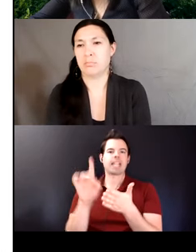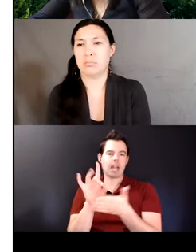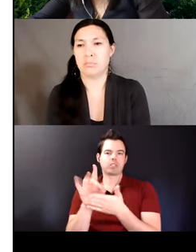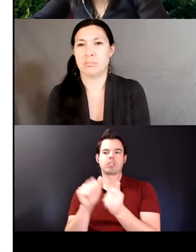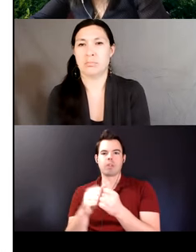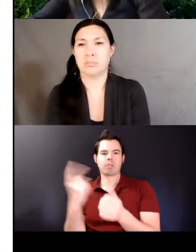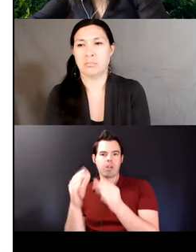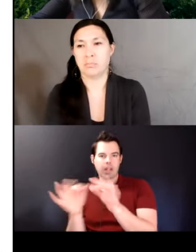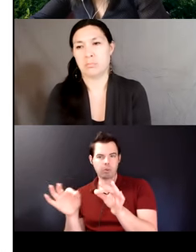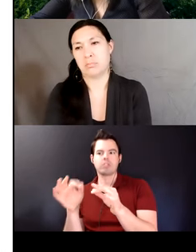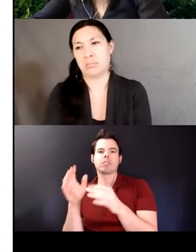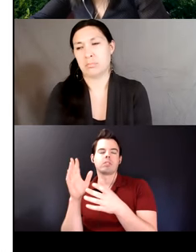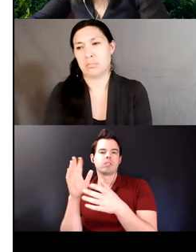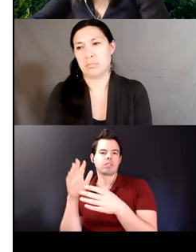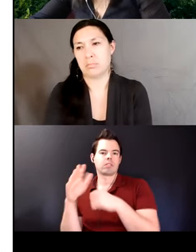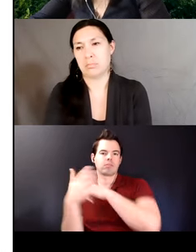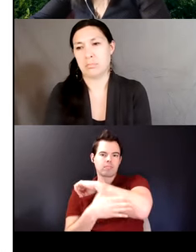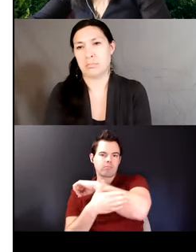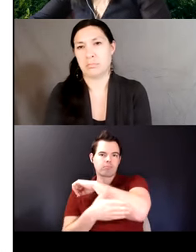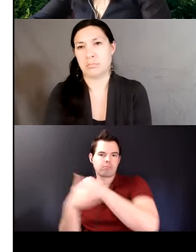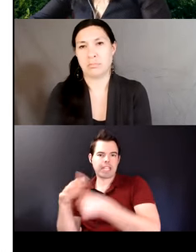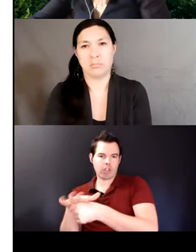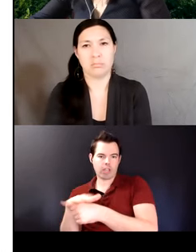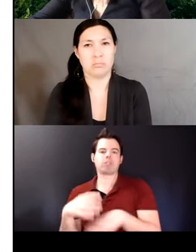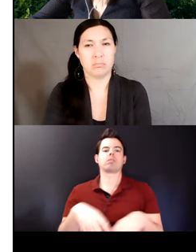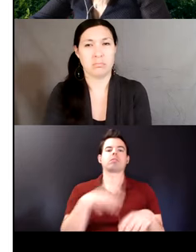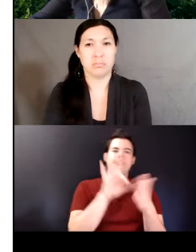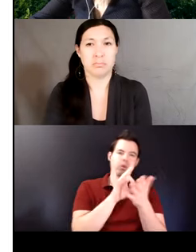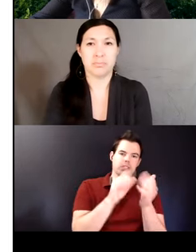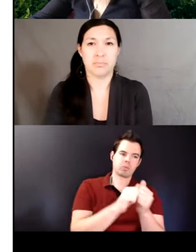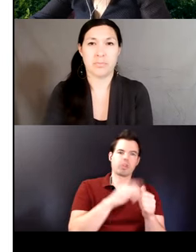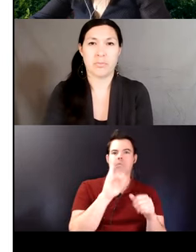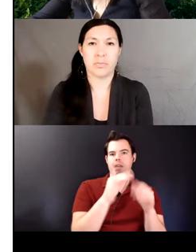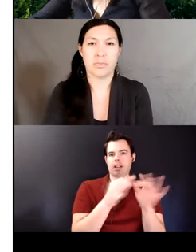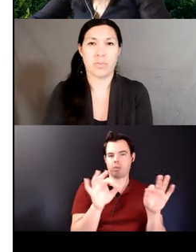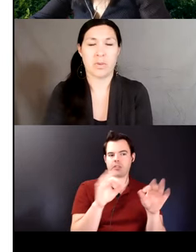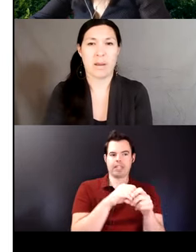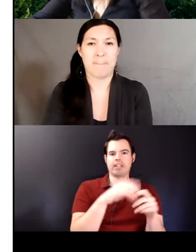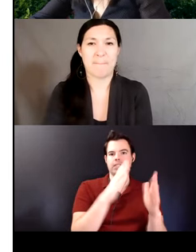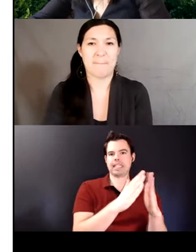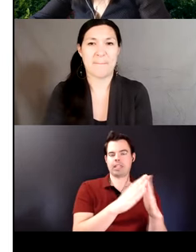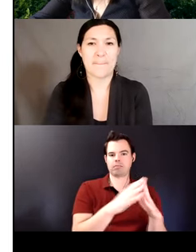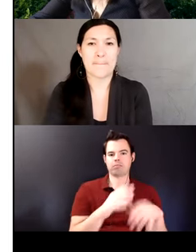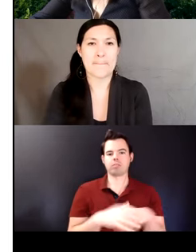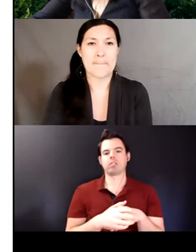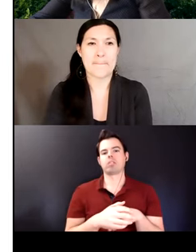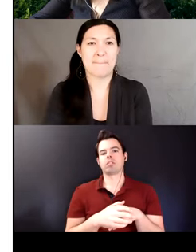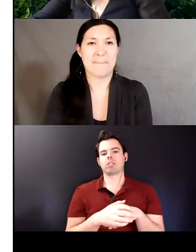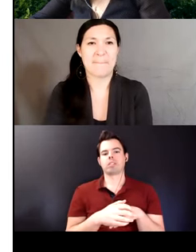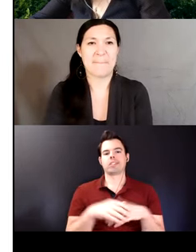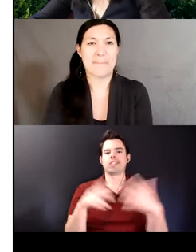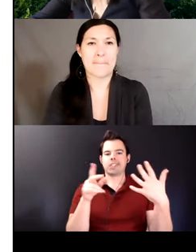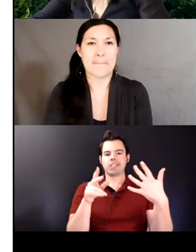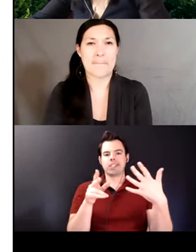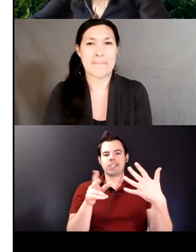in an urban area of cochabamba the content of both corpora is spontaneous conversations in both